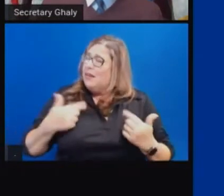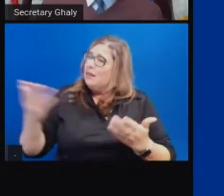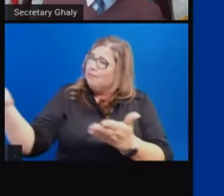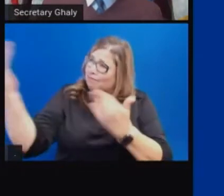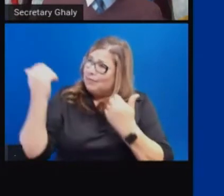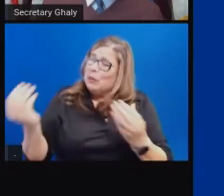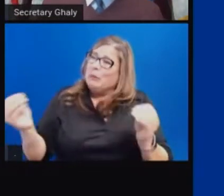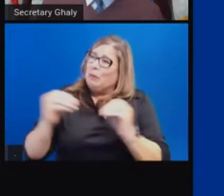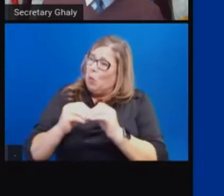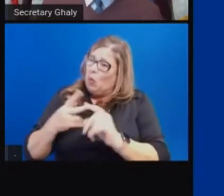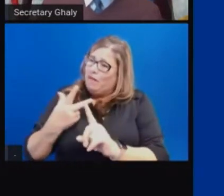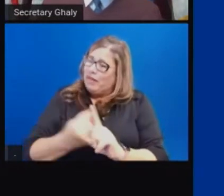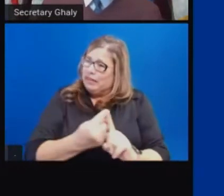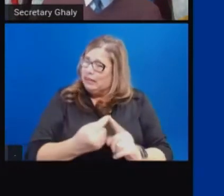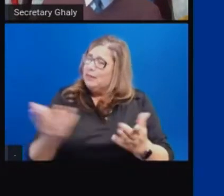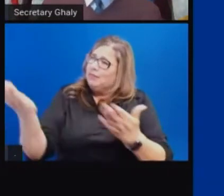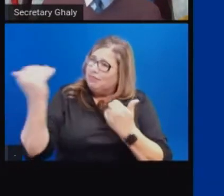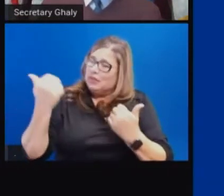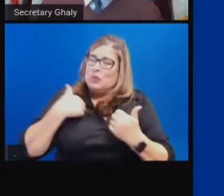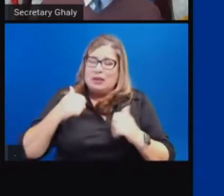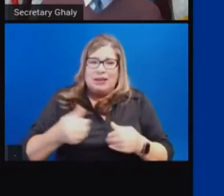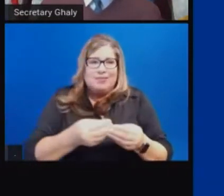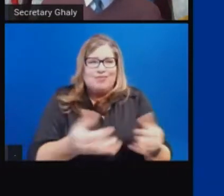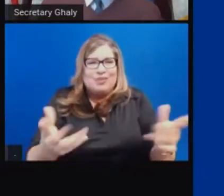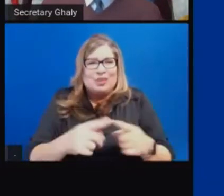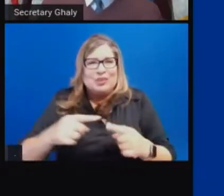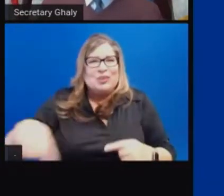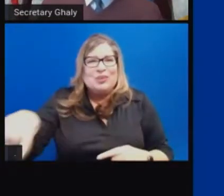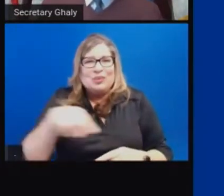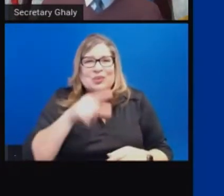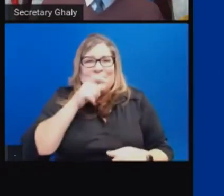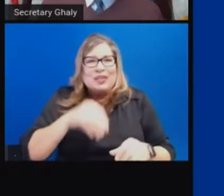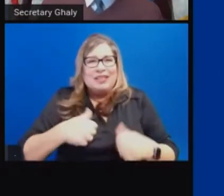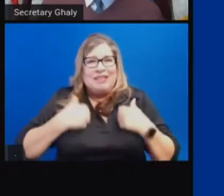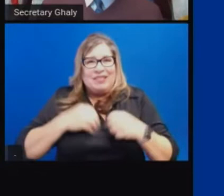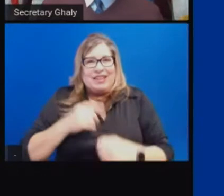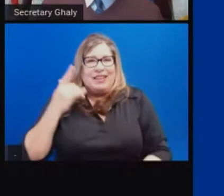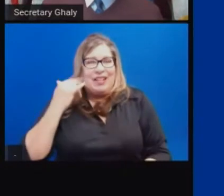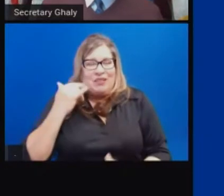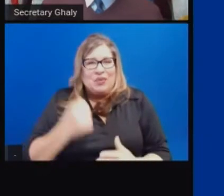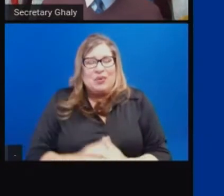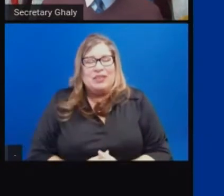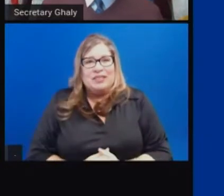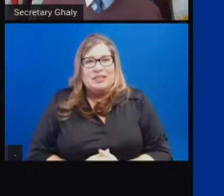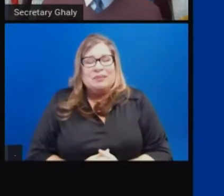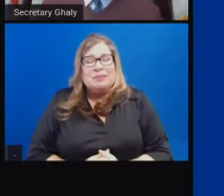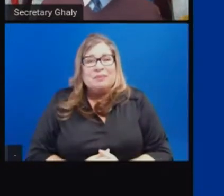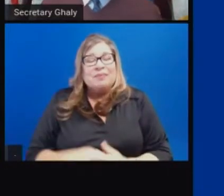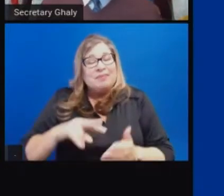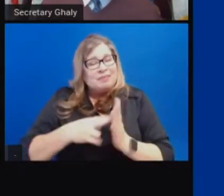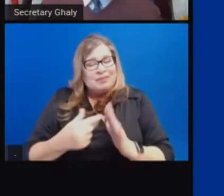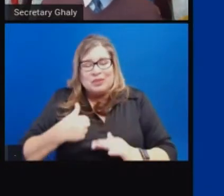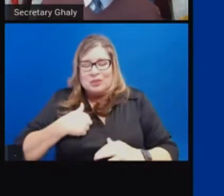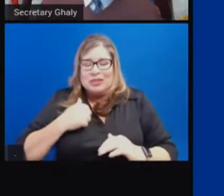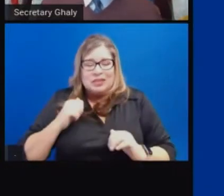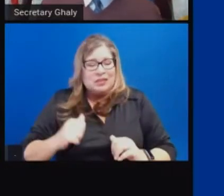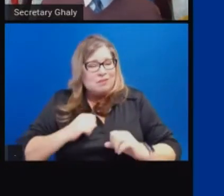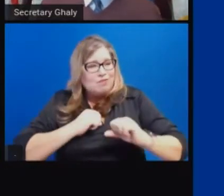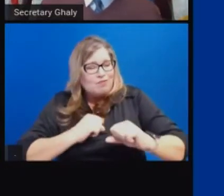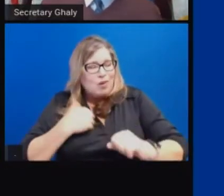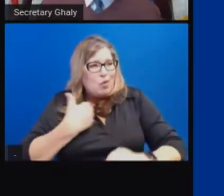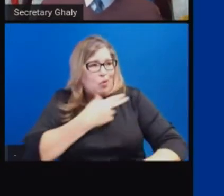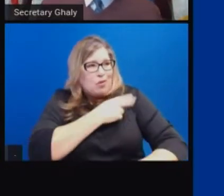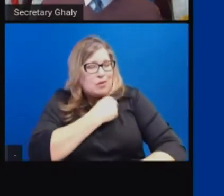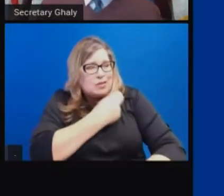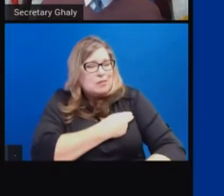residents vaccinated. And while we keep our guard up to not just protect our hospital systems and our communities of